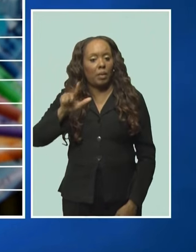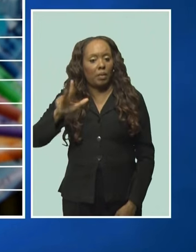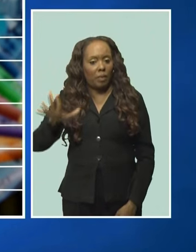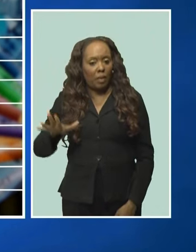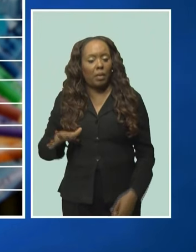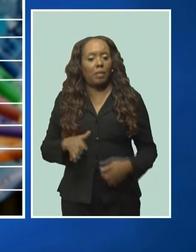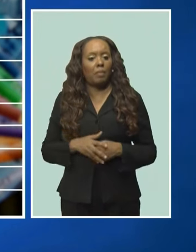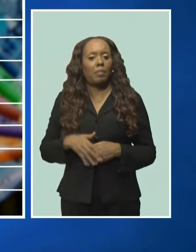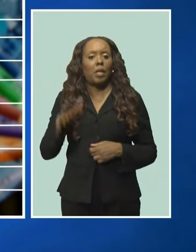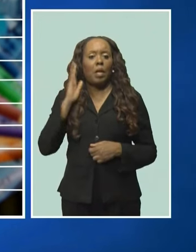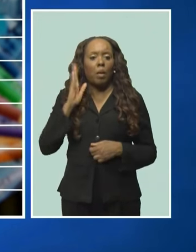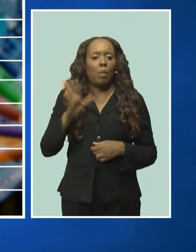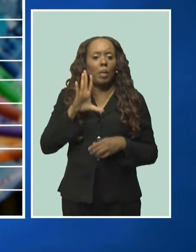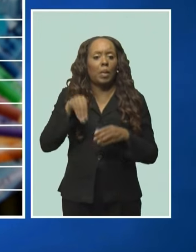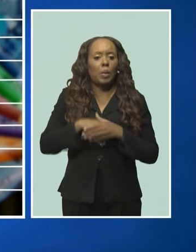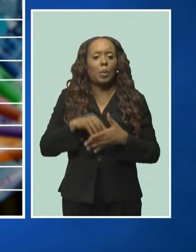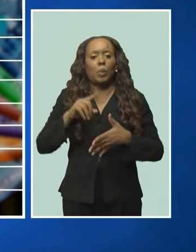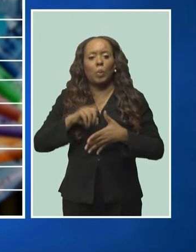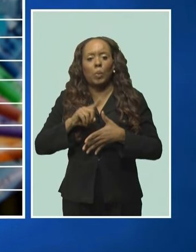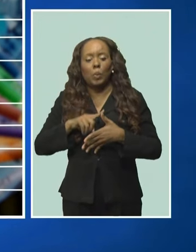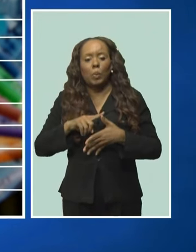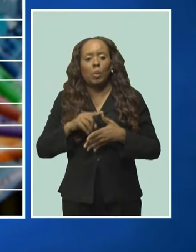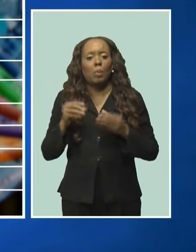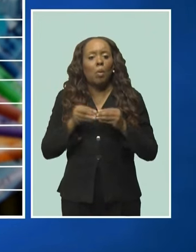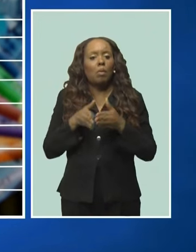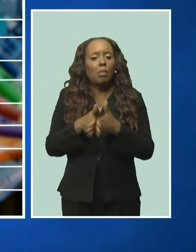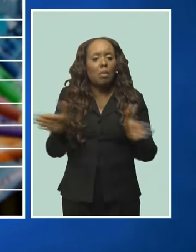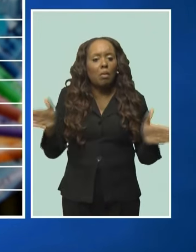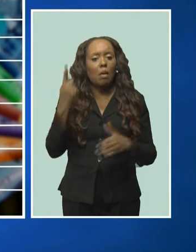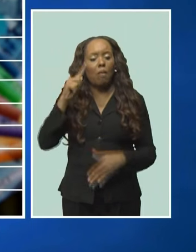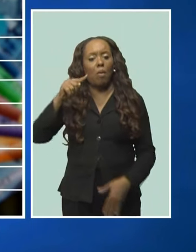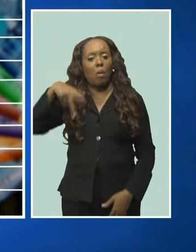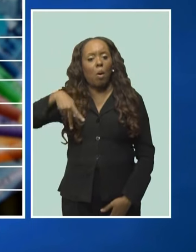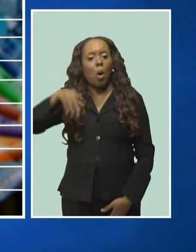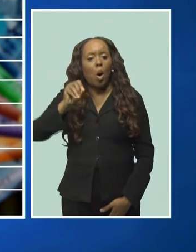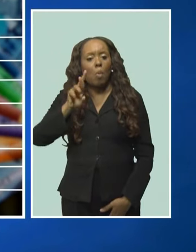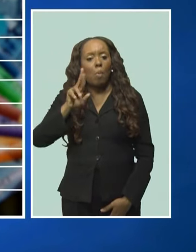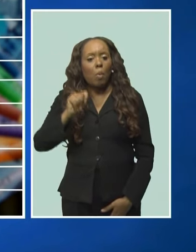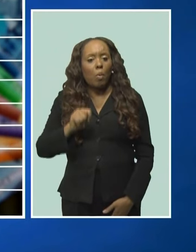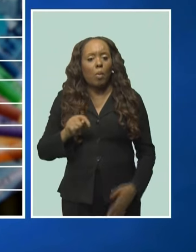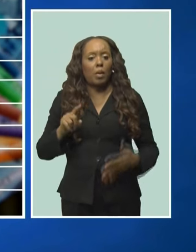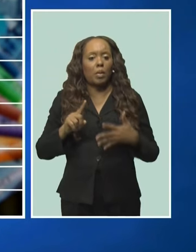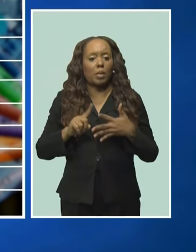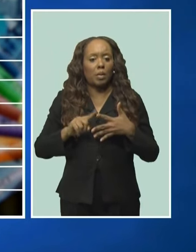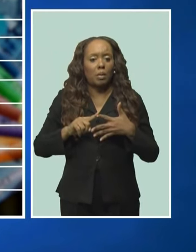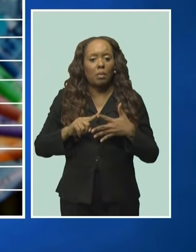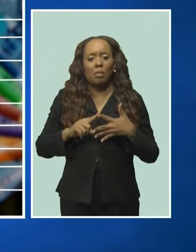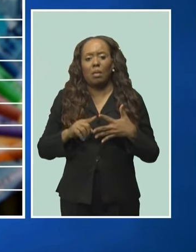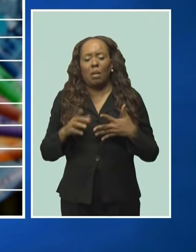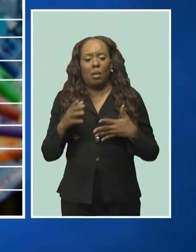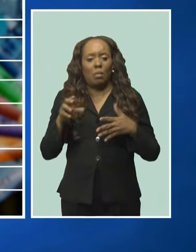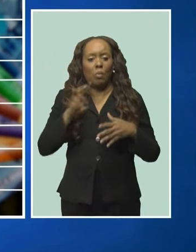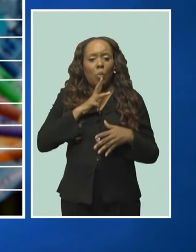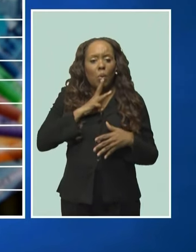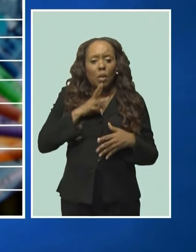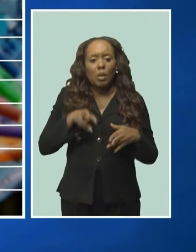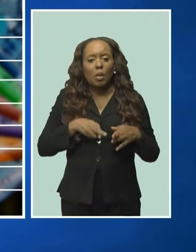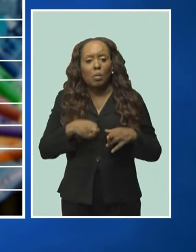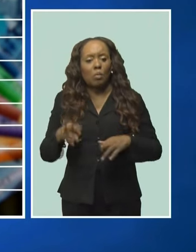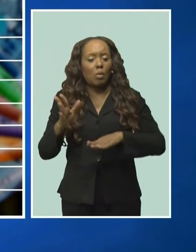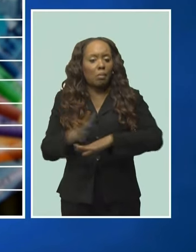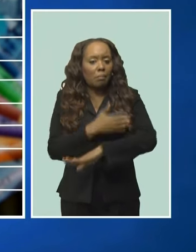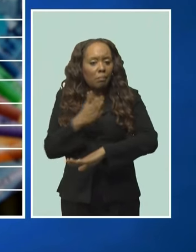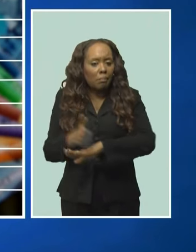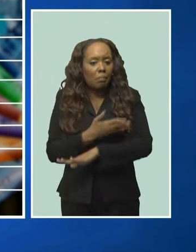the deep water port, positioning Barbados as a transshipment hub, future-proofing essential systems such as water and roads,